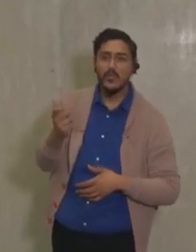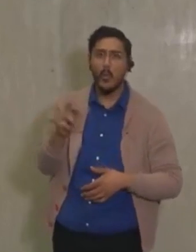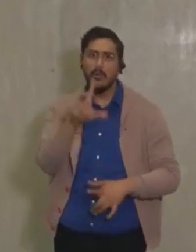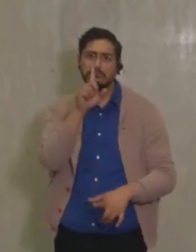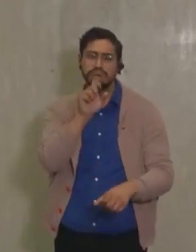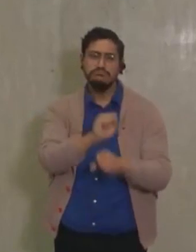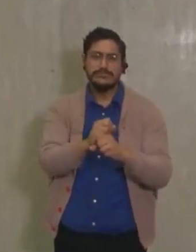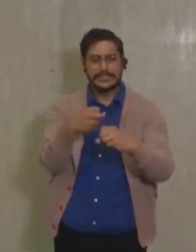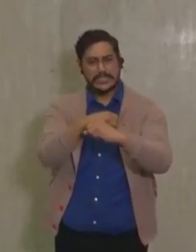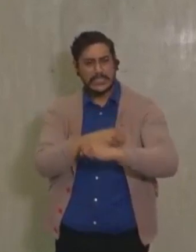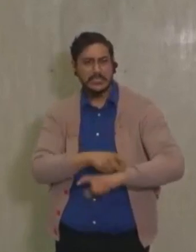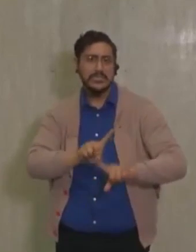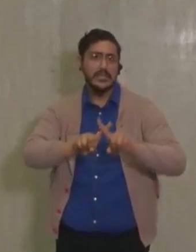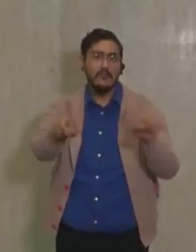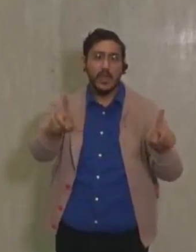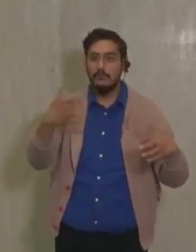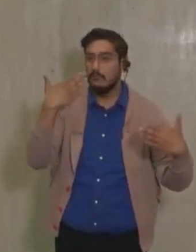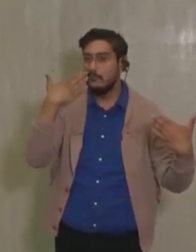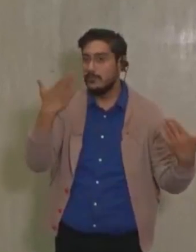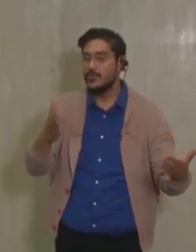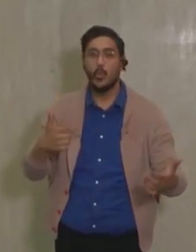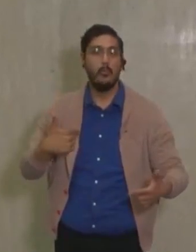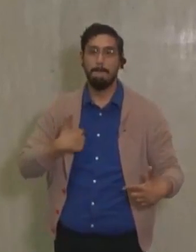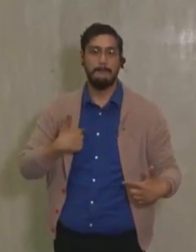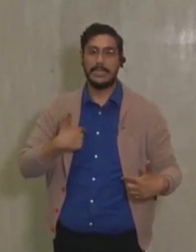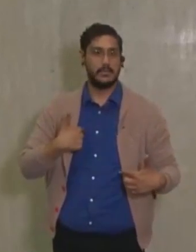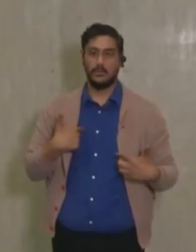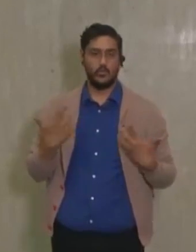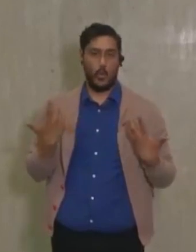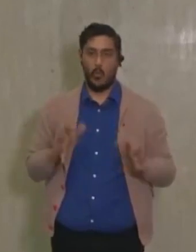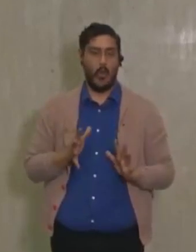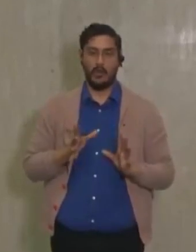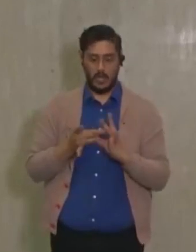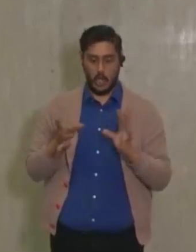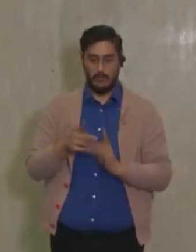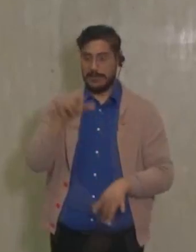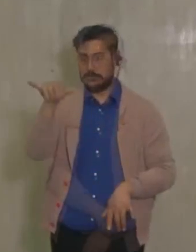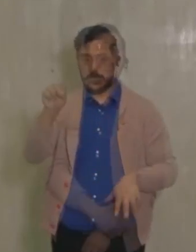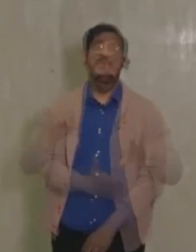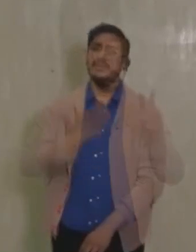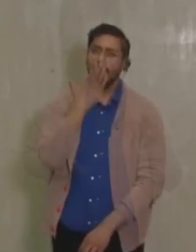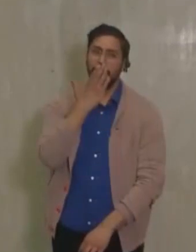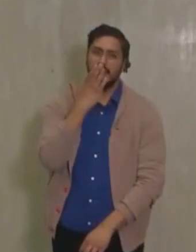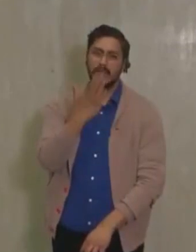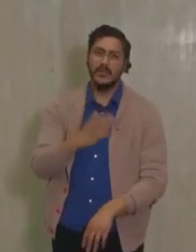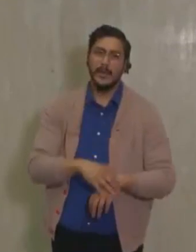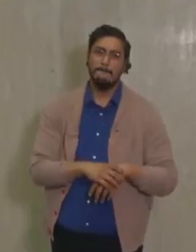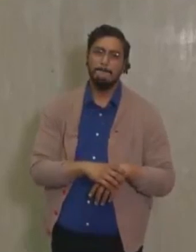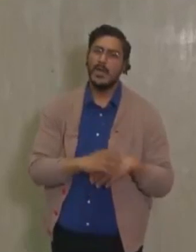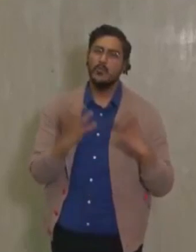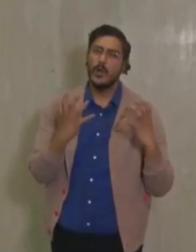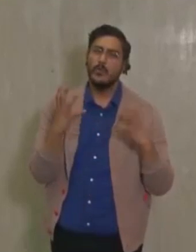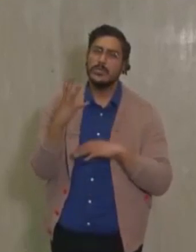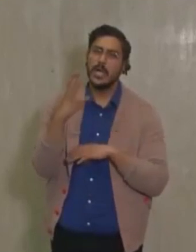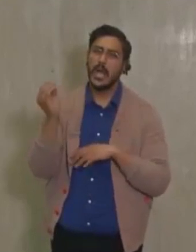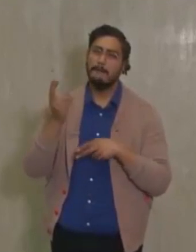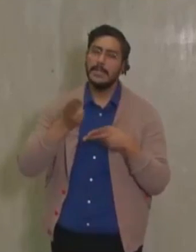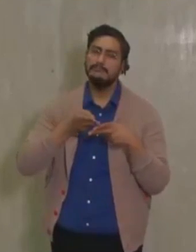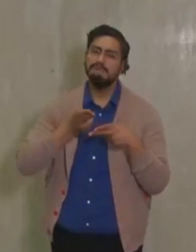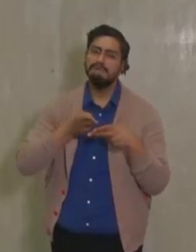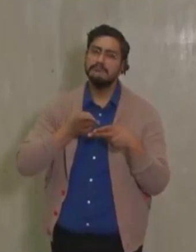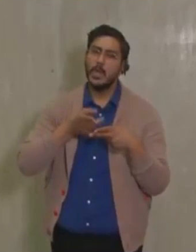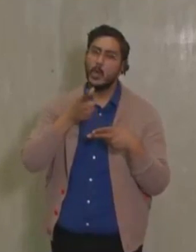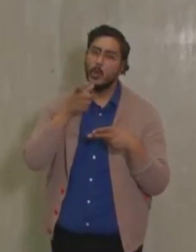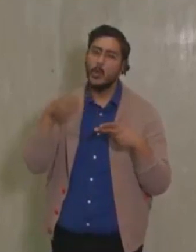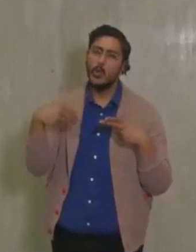other. So I would not want to comment on those findings right now. Could you say what the company was that